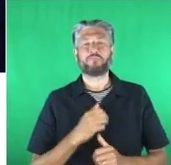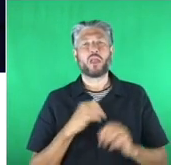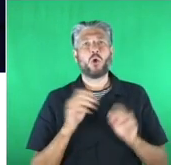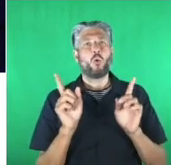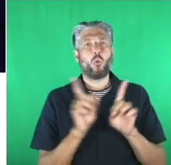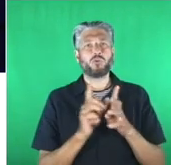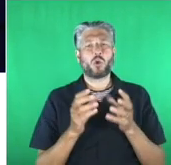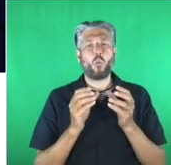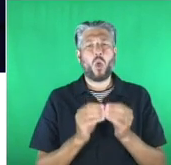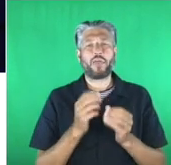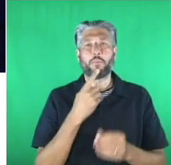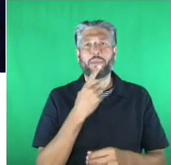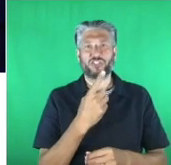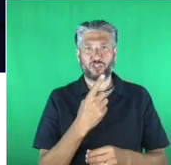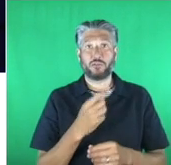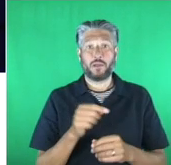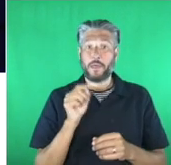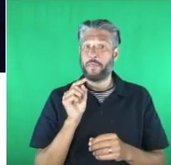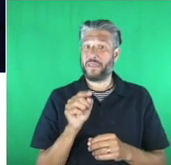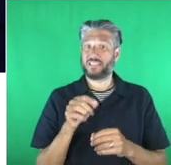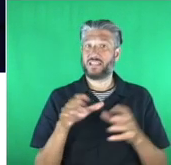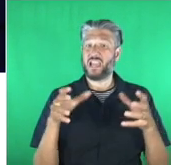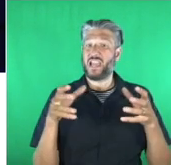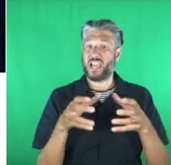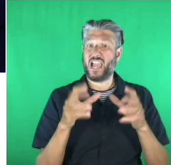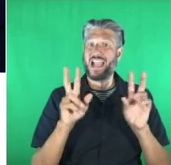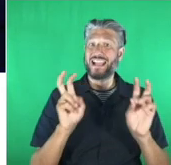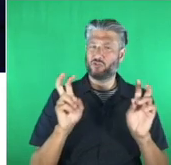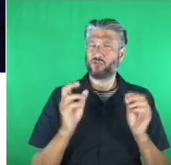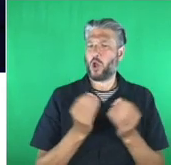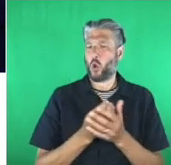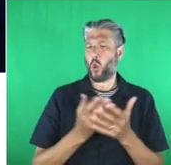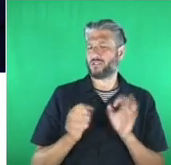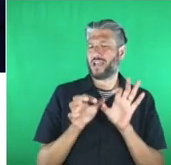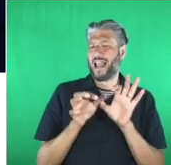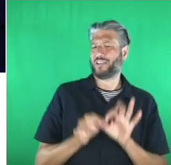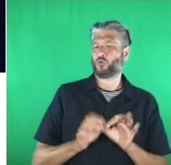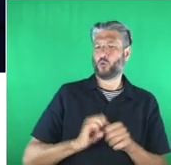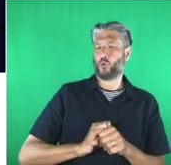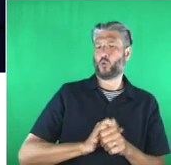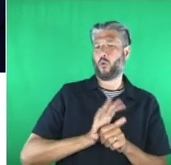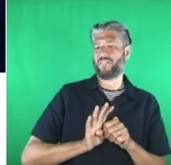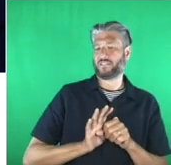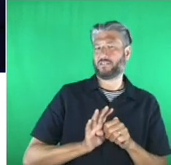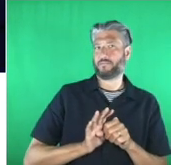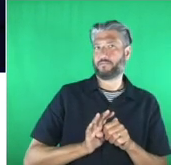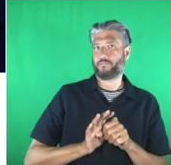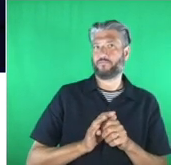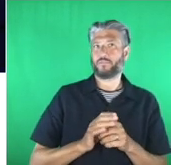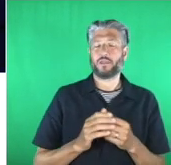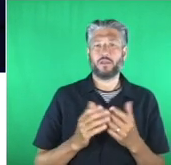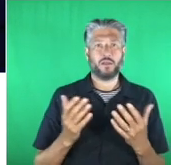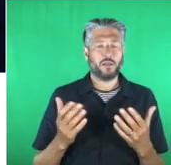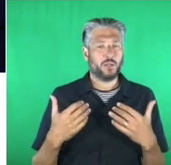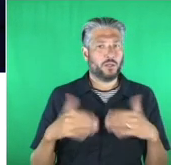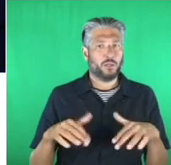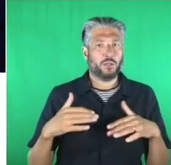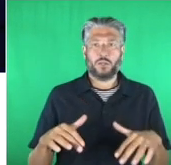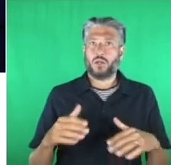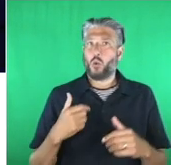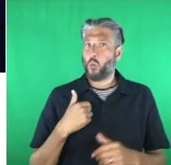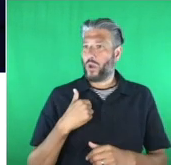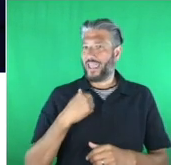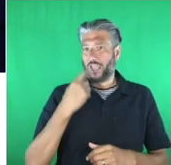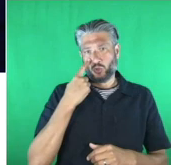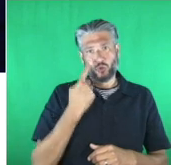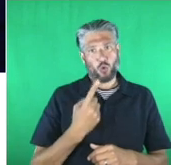in this category related to covid we haven't mentioned it yet in the entries but so much of what we saw across the whole piece